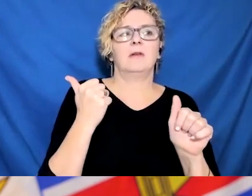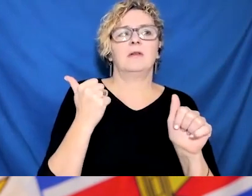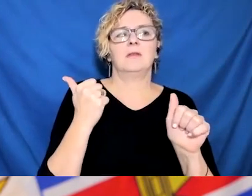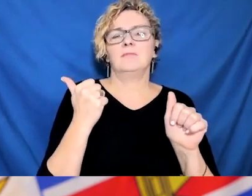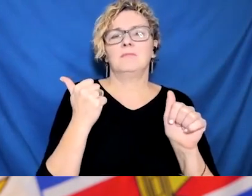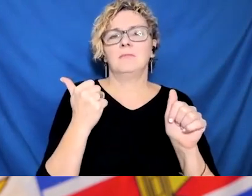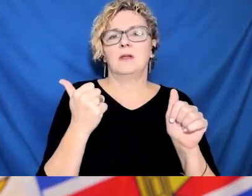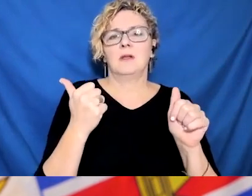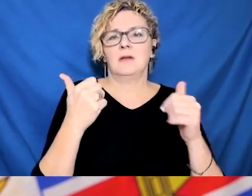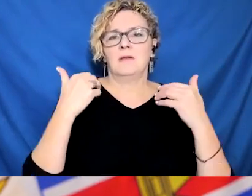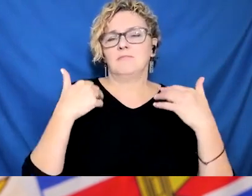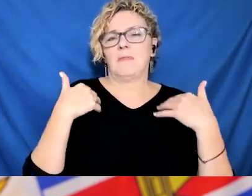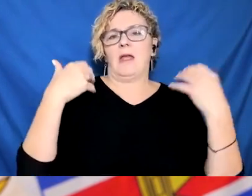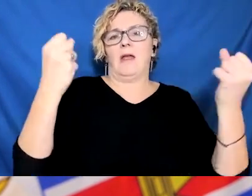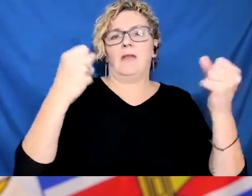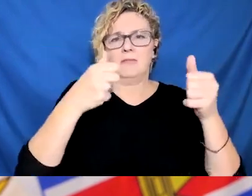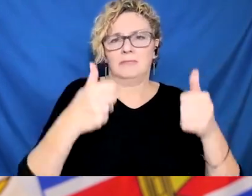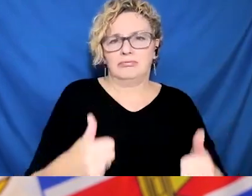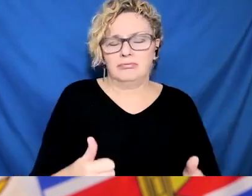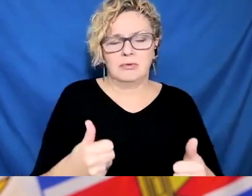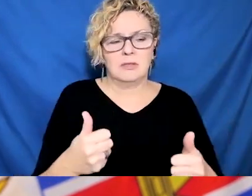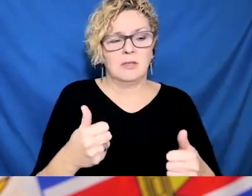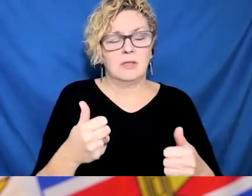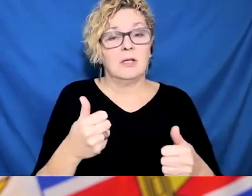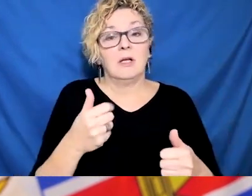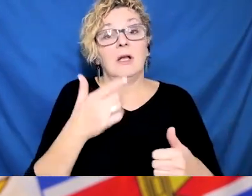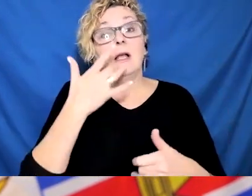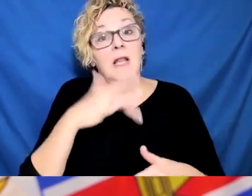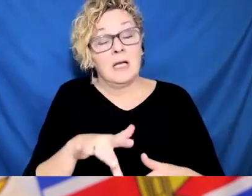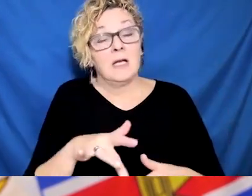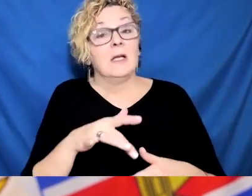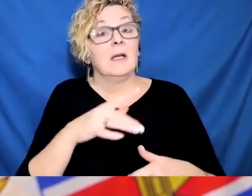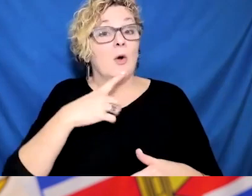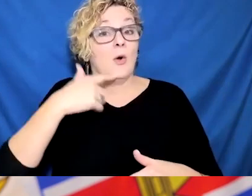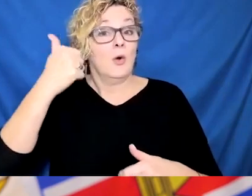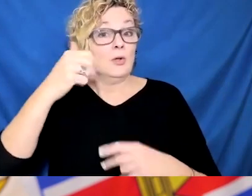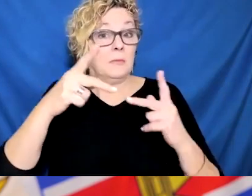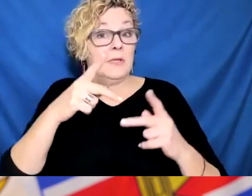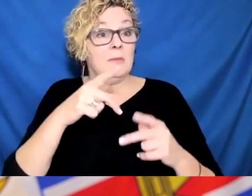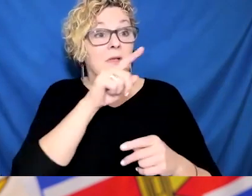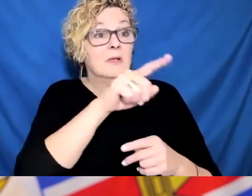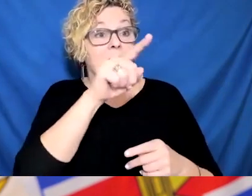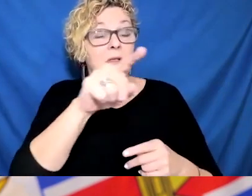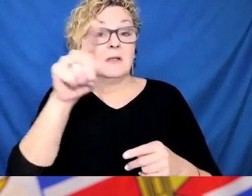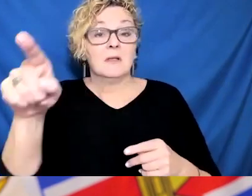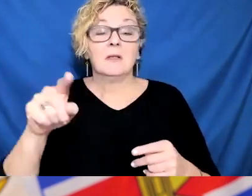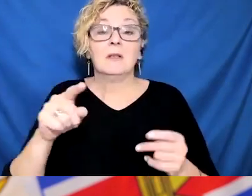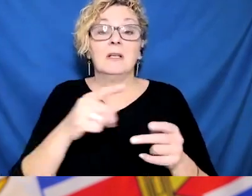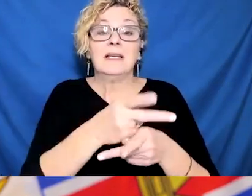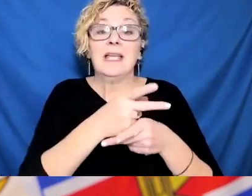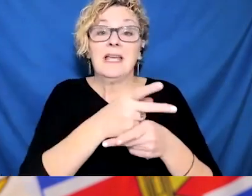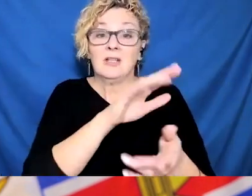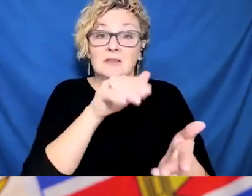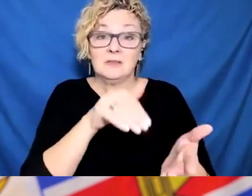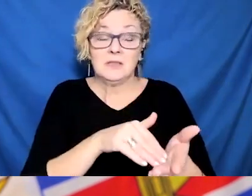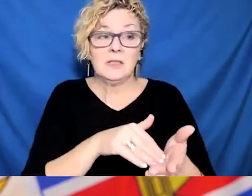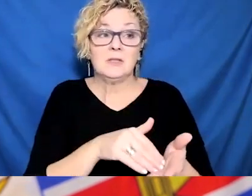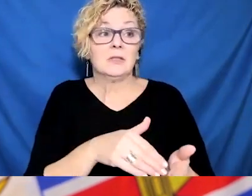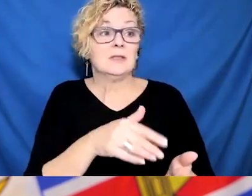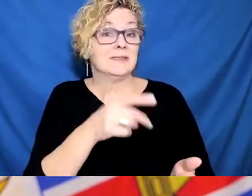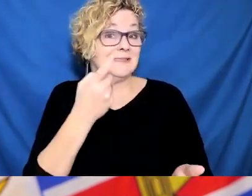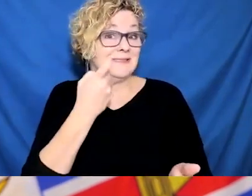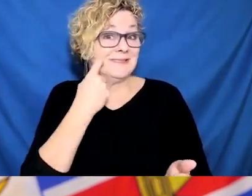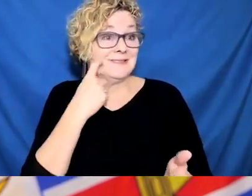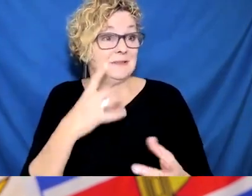month. And we have more distance to go. We are hopefully at a place where we are getting through this